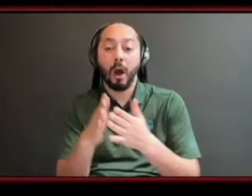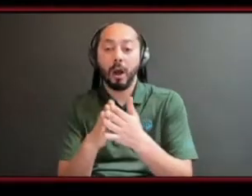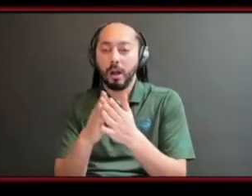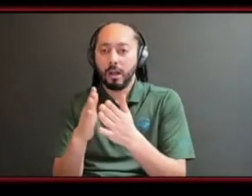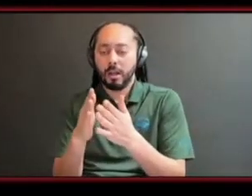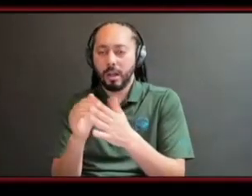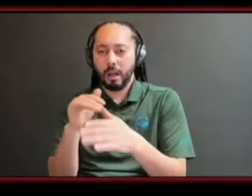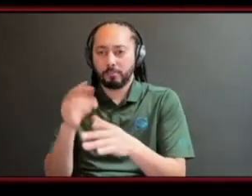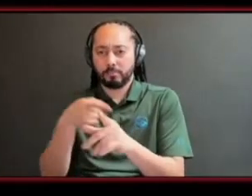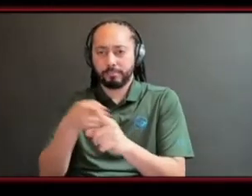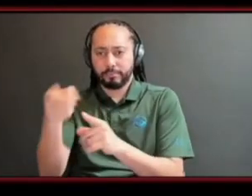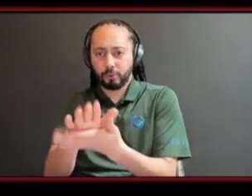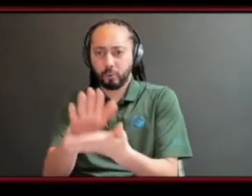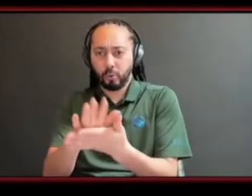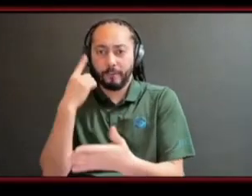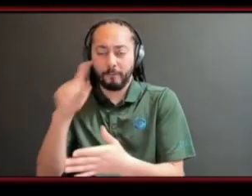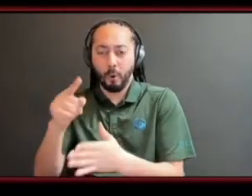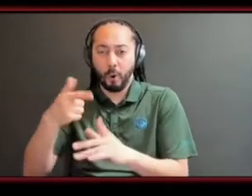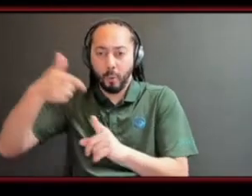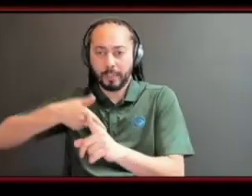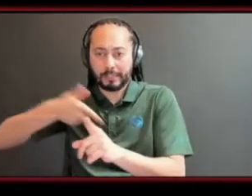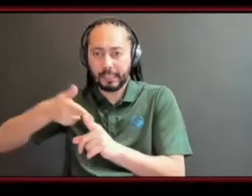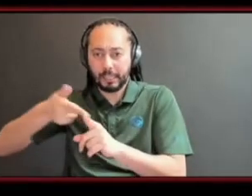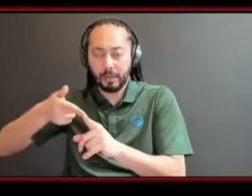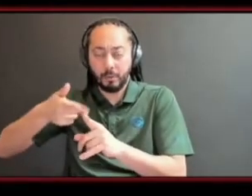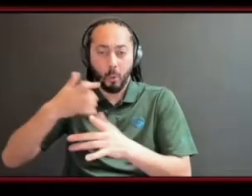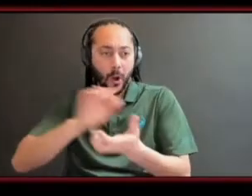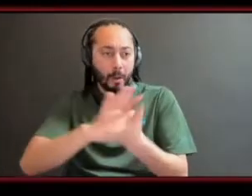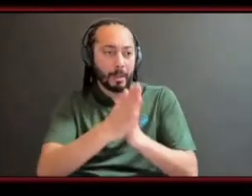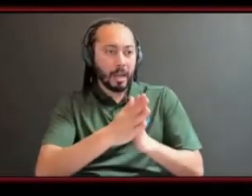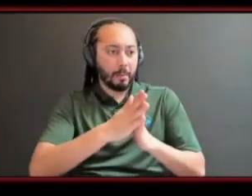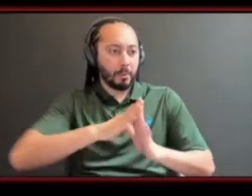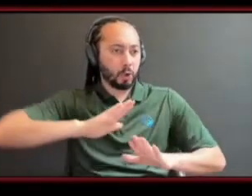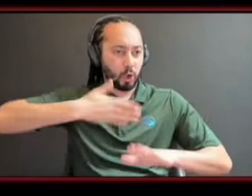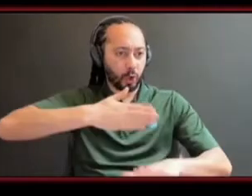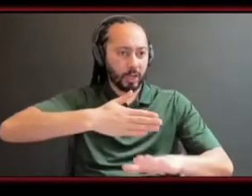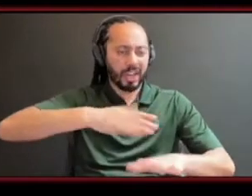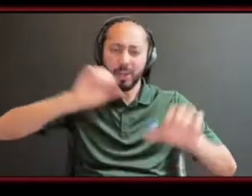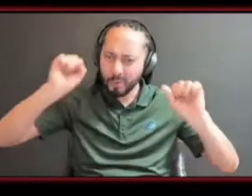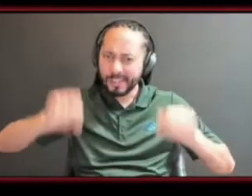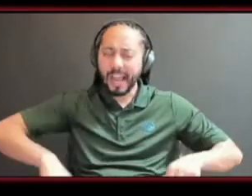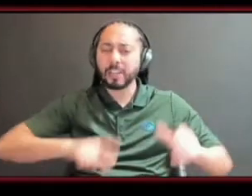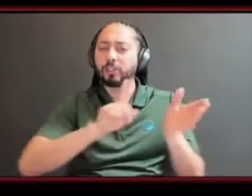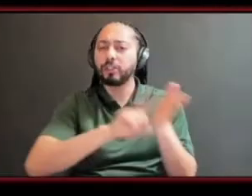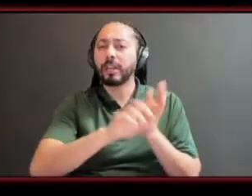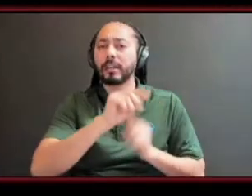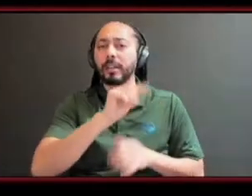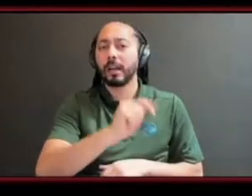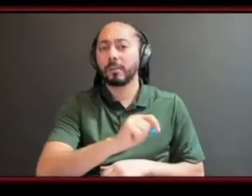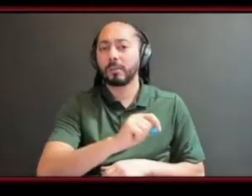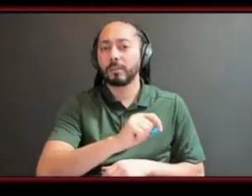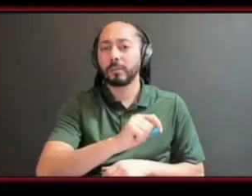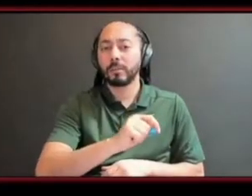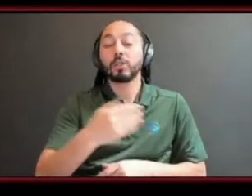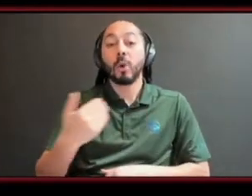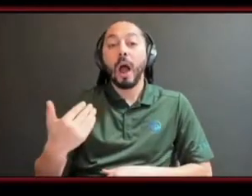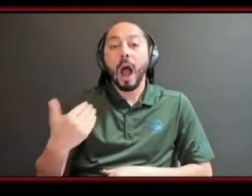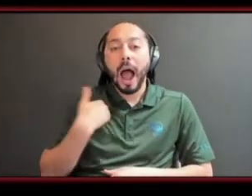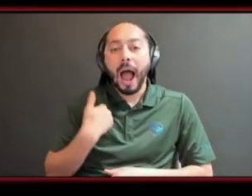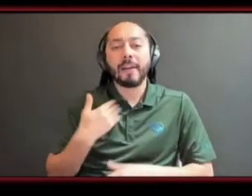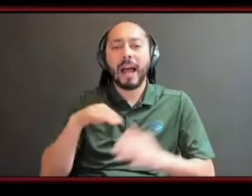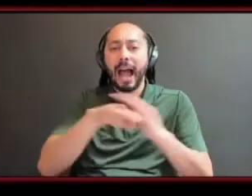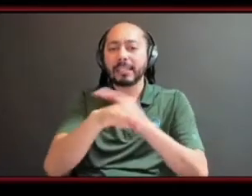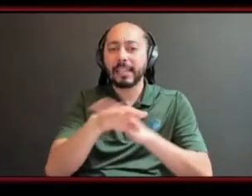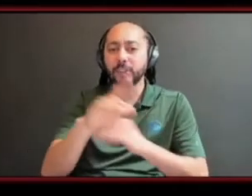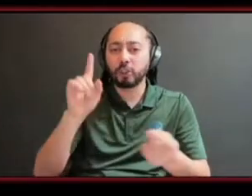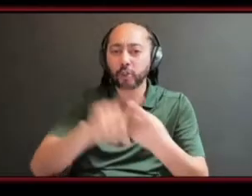there check it out um so financial support we actually have access to a coa and different financial supports that can